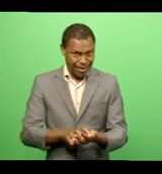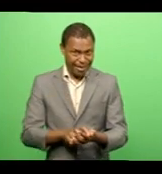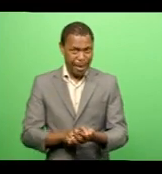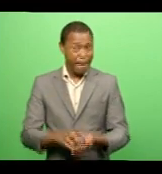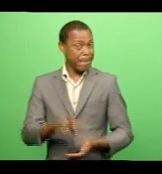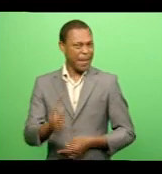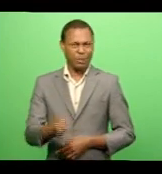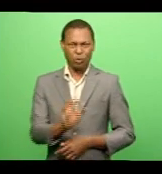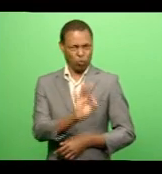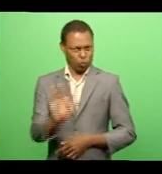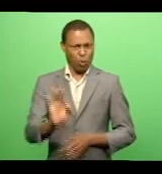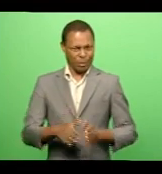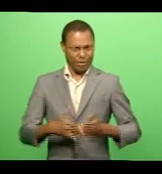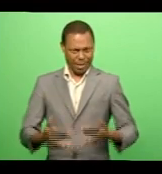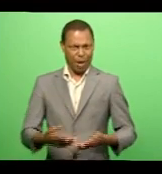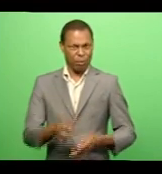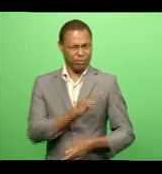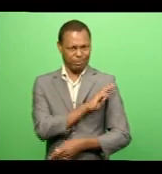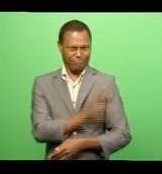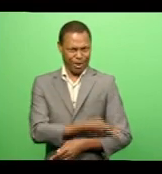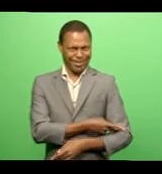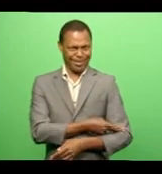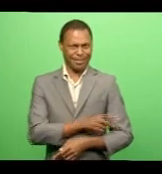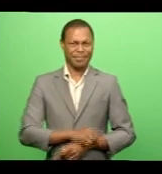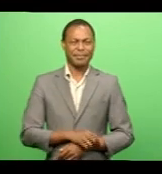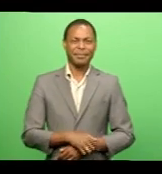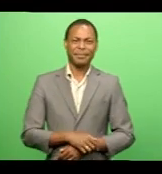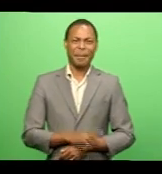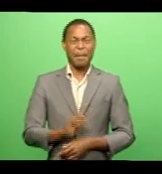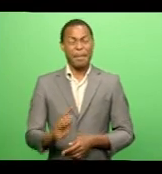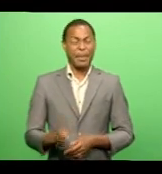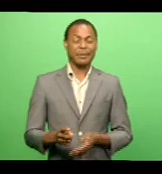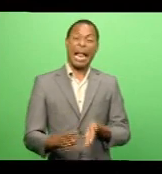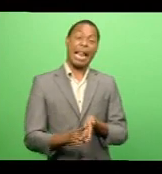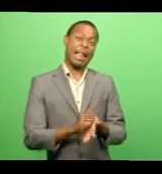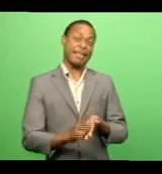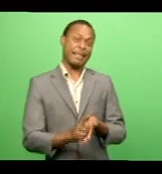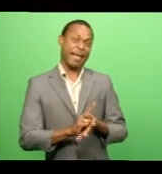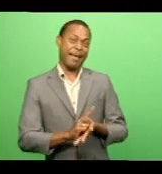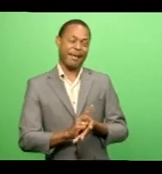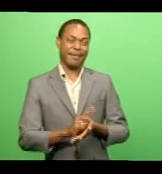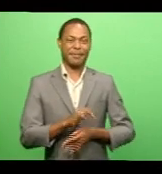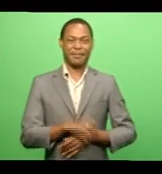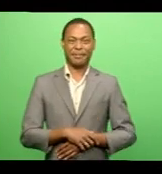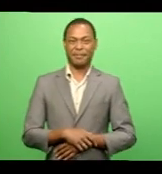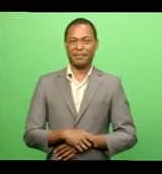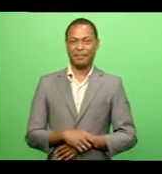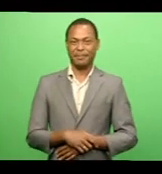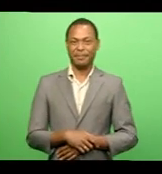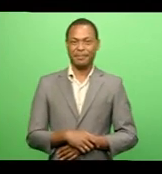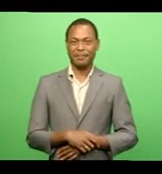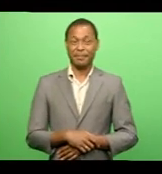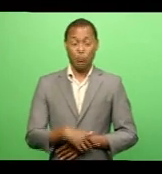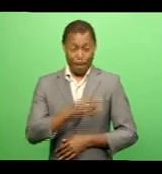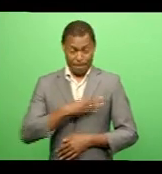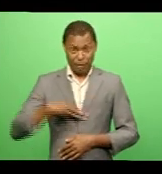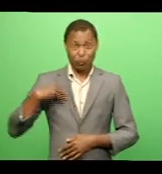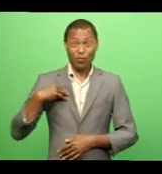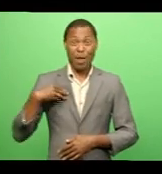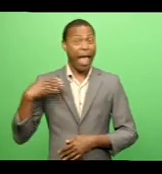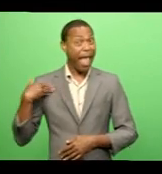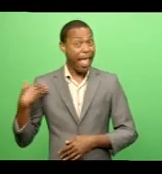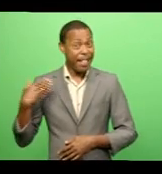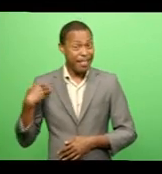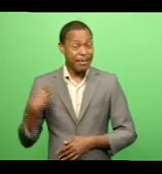will not get it as they are pregnant And the vaccination will be made available after that The Ministry of Health has also